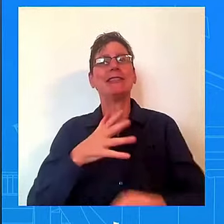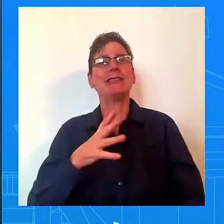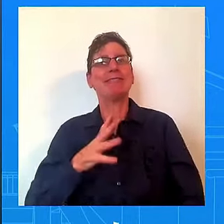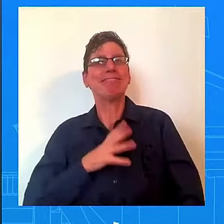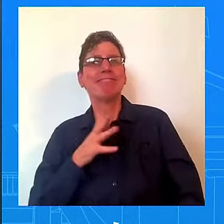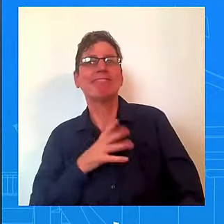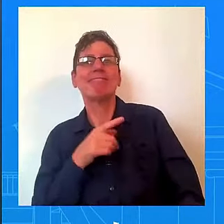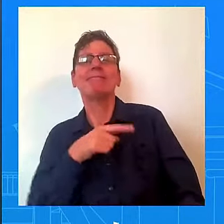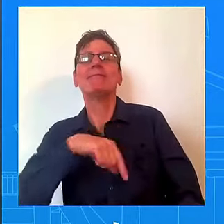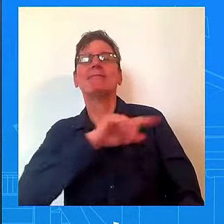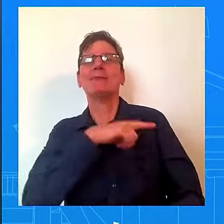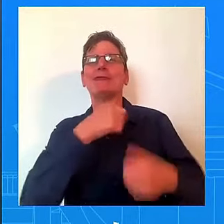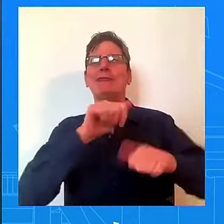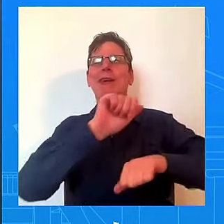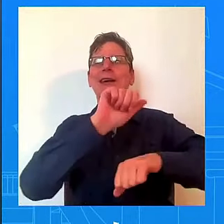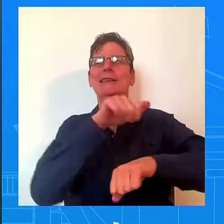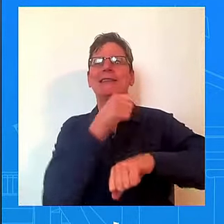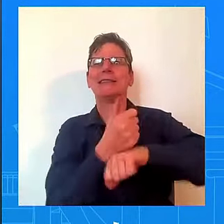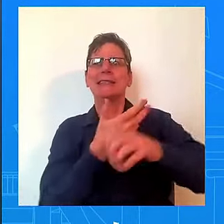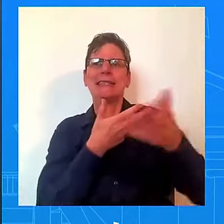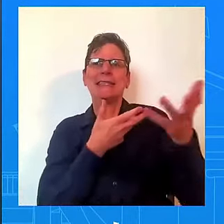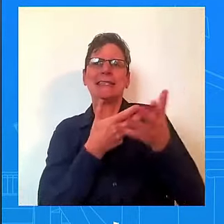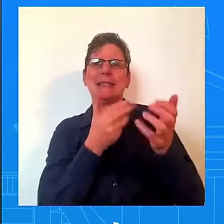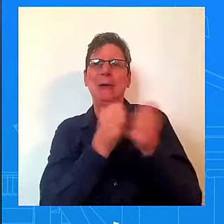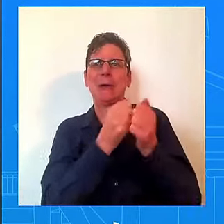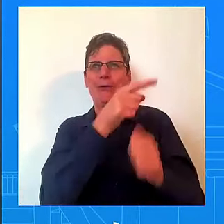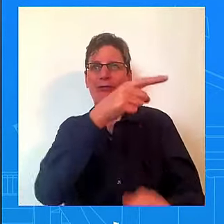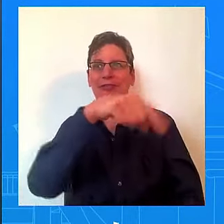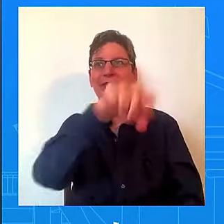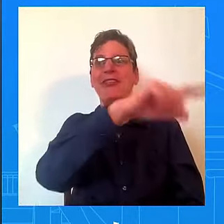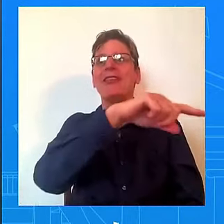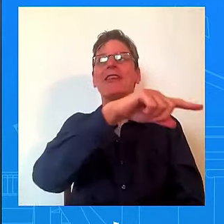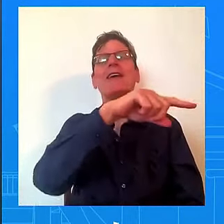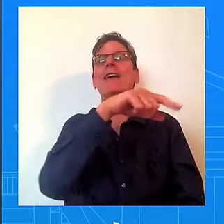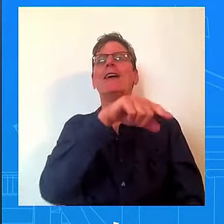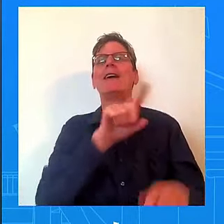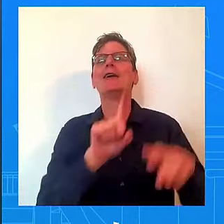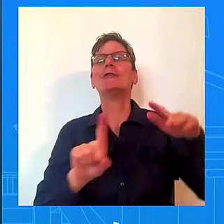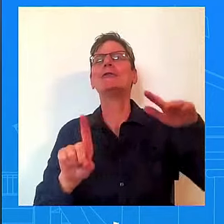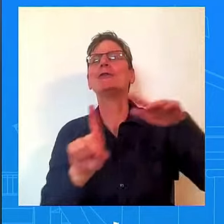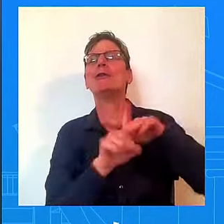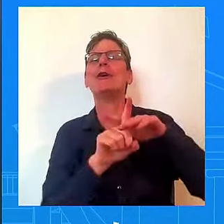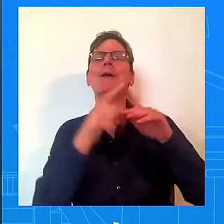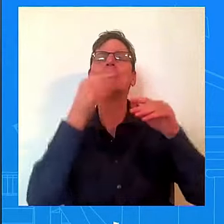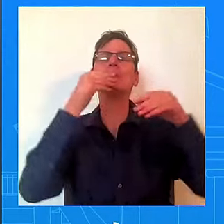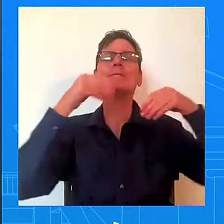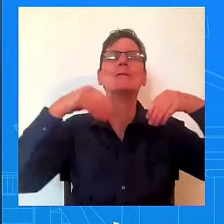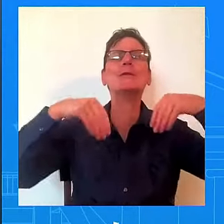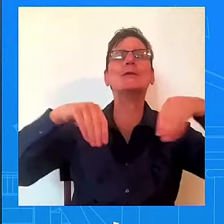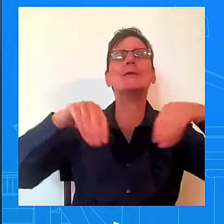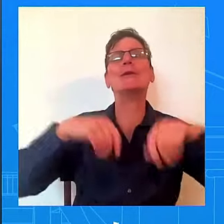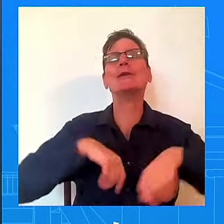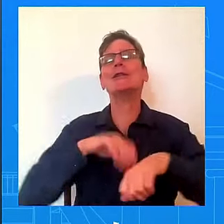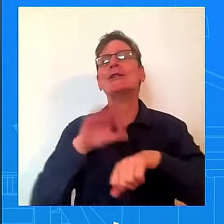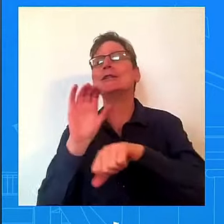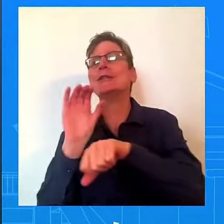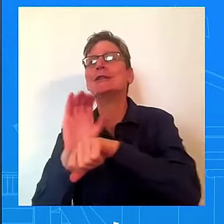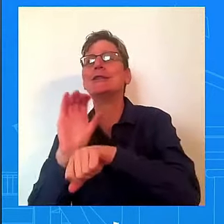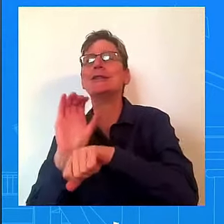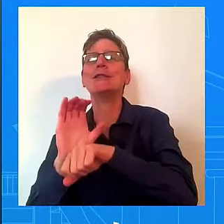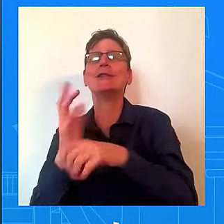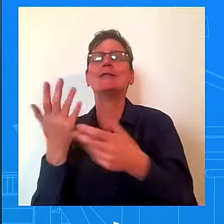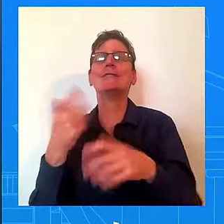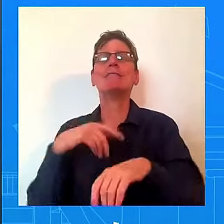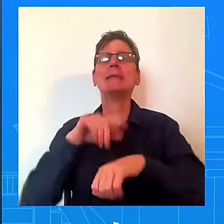you know, the and your local church or your mosque or your synagogue. And when you're able to talk to them and explain to them,